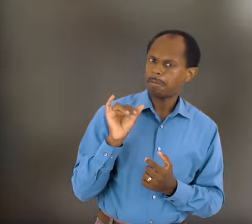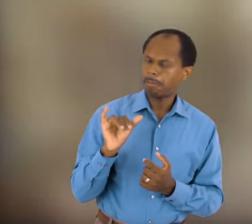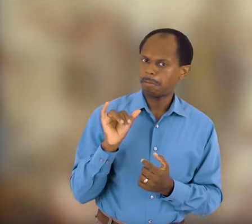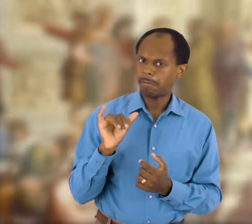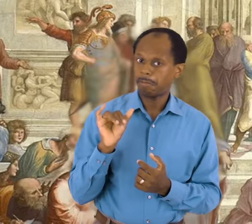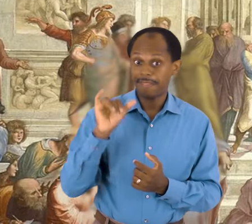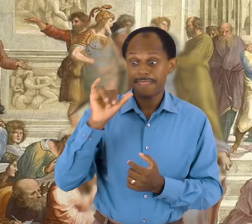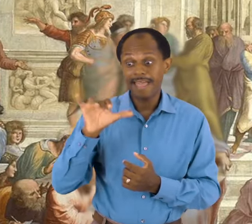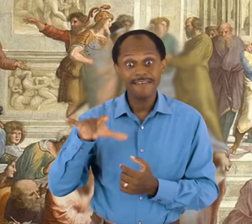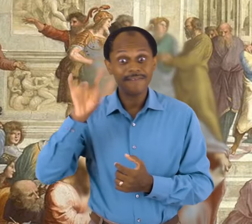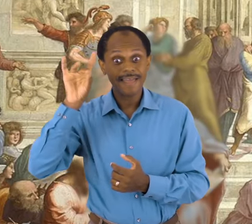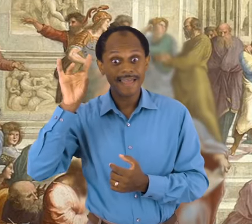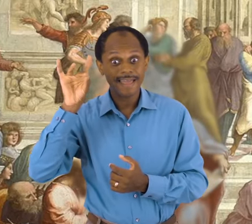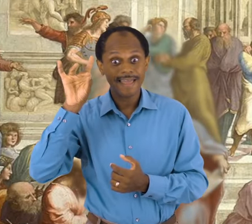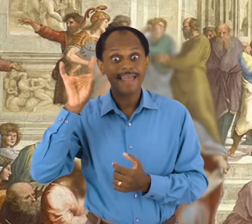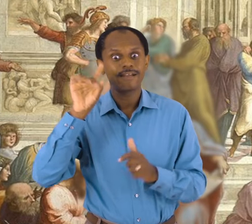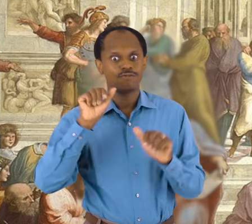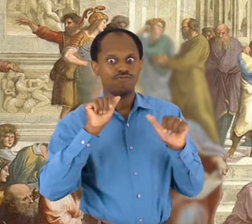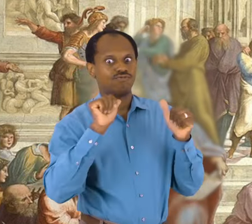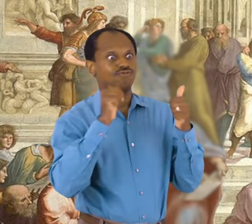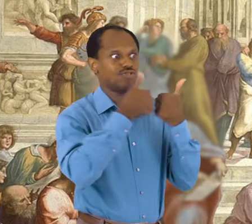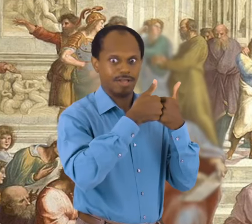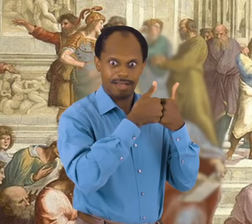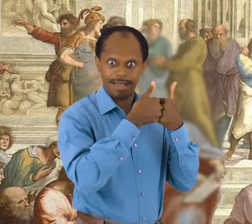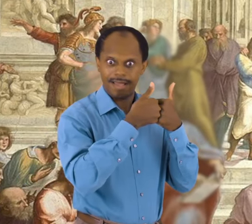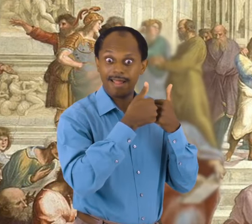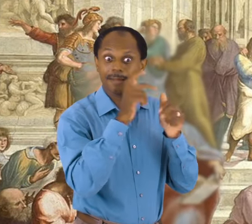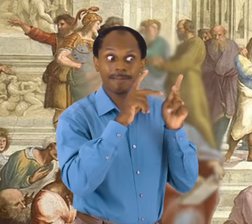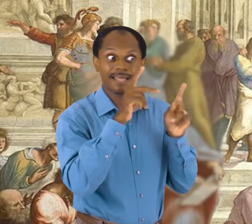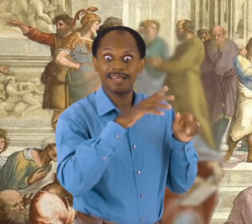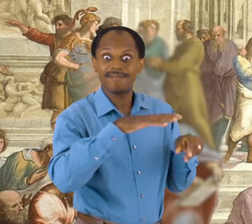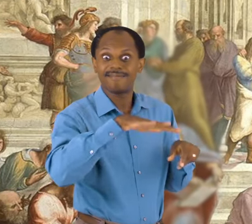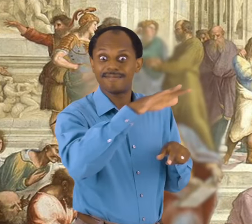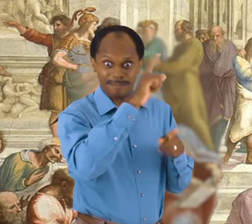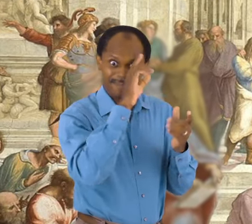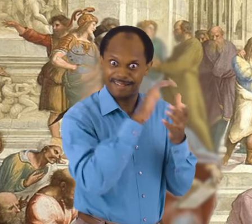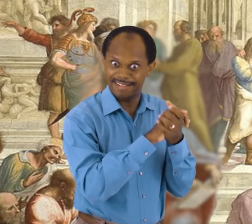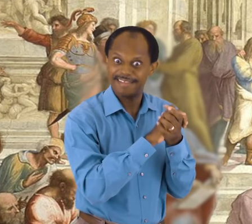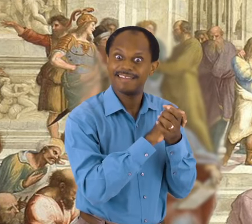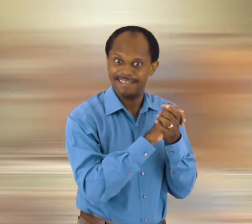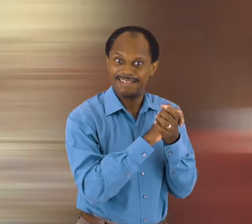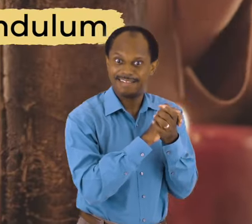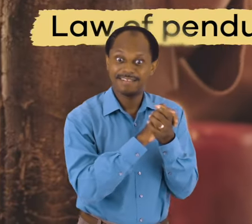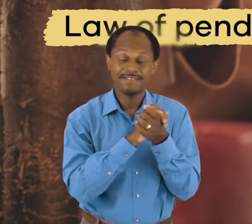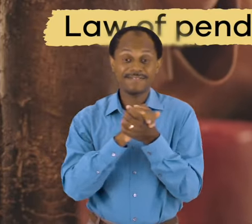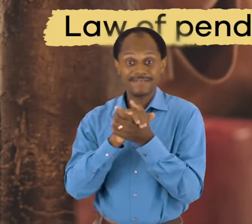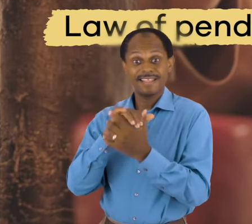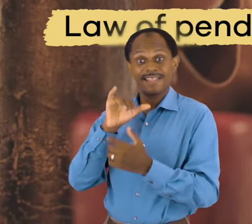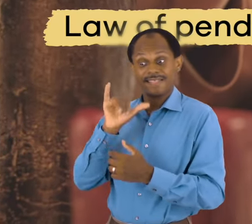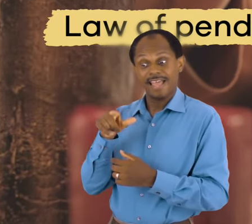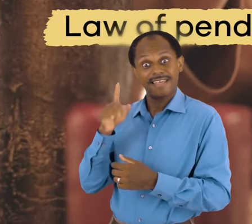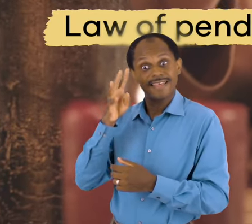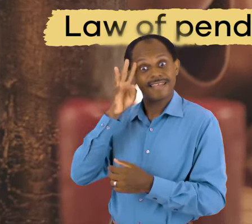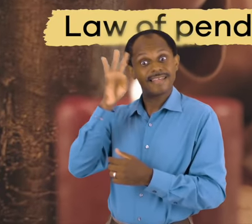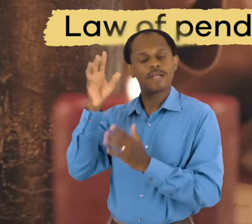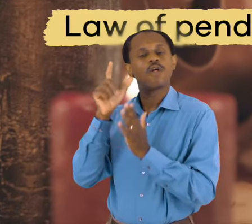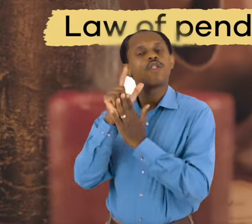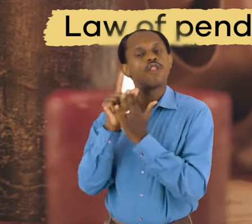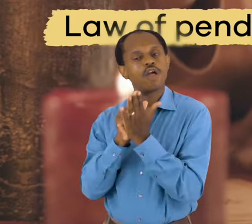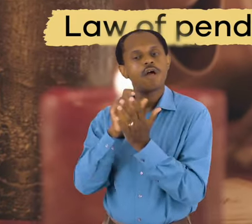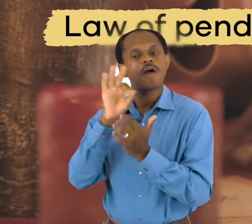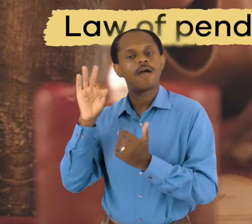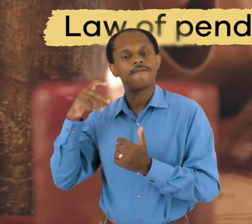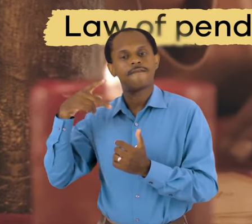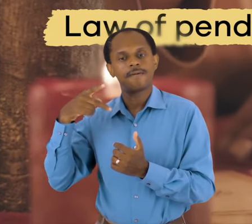little. This discovery challenged the current beliefs at the time and came to be known as the Law